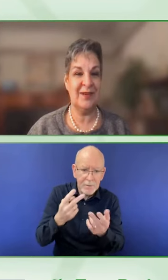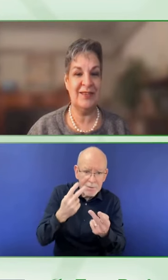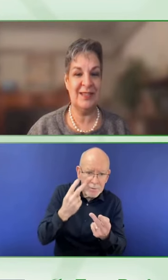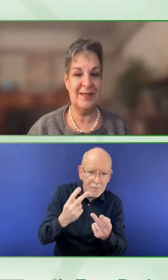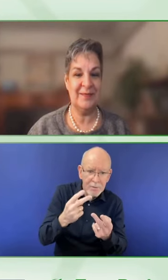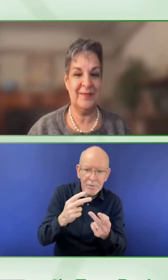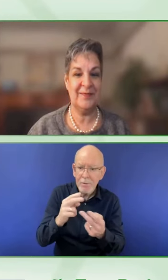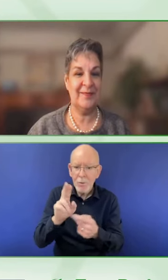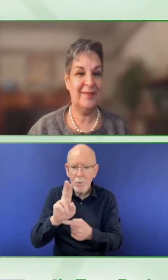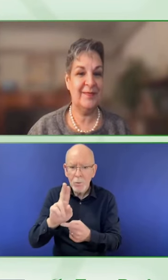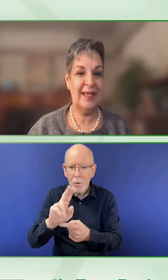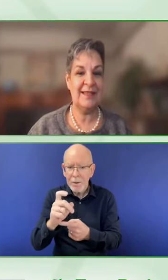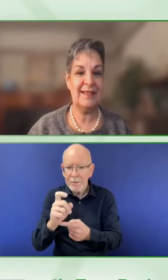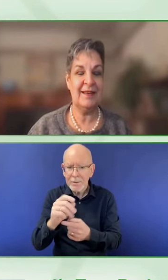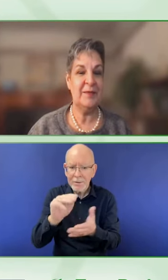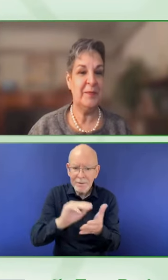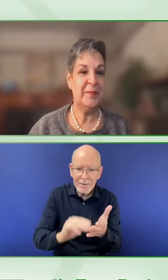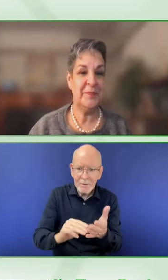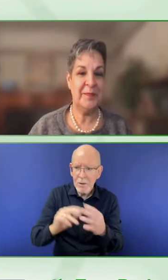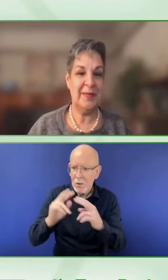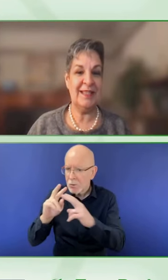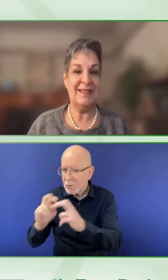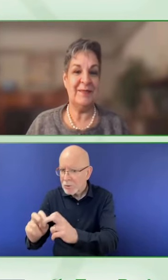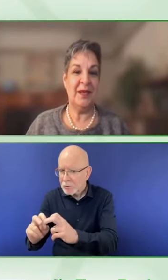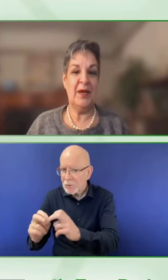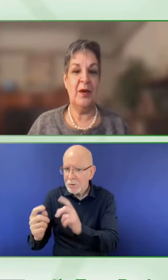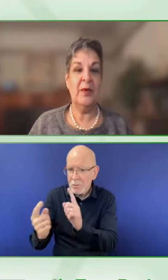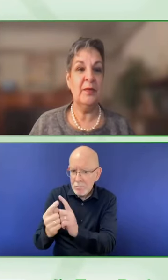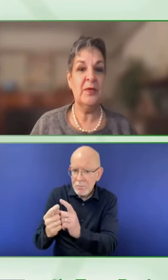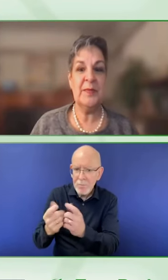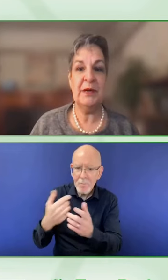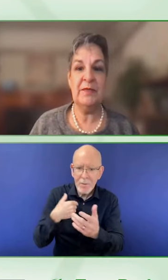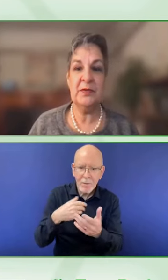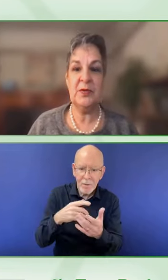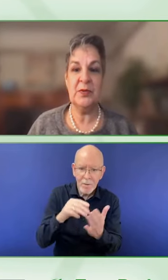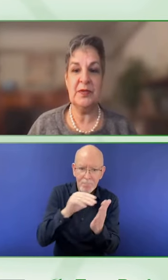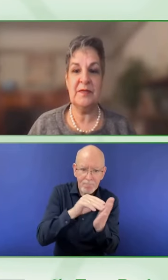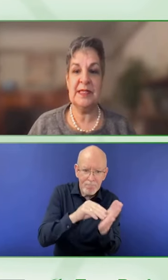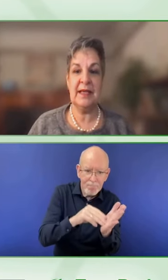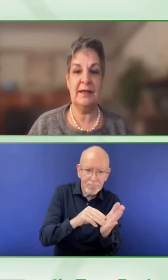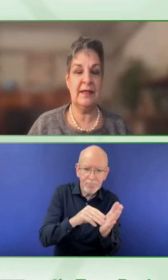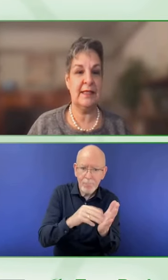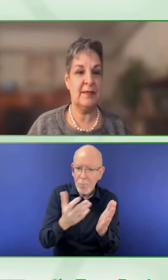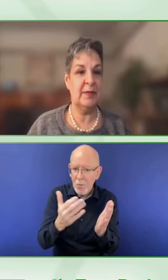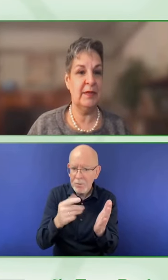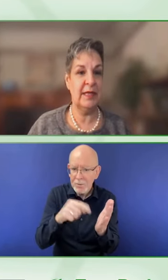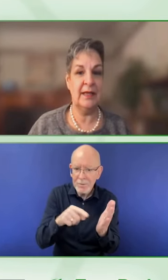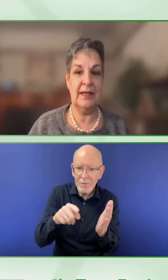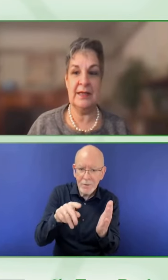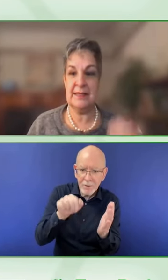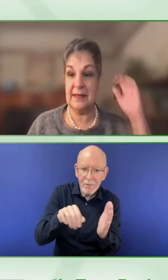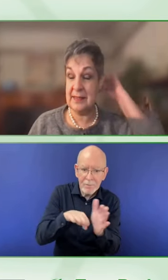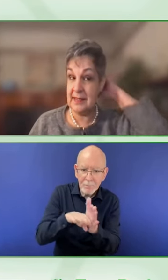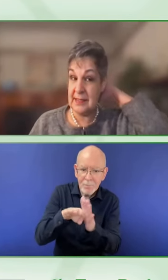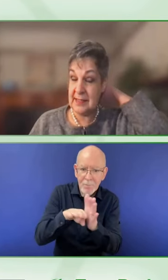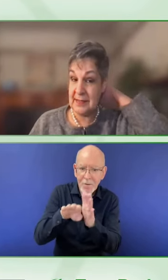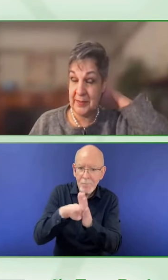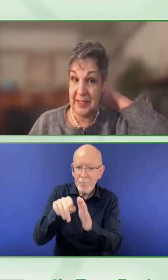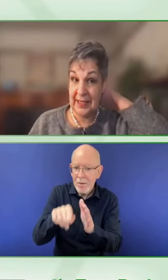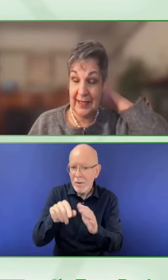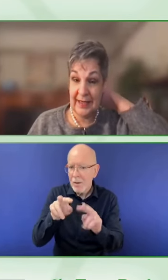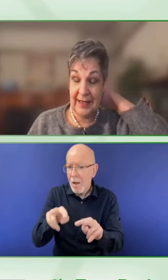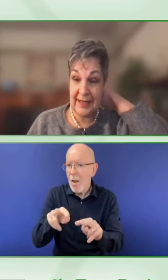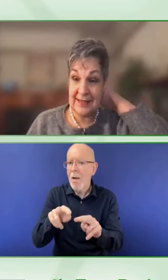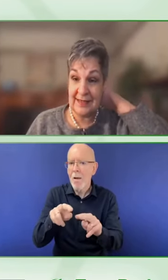test strategies. Next slide, please. One of the most powerful tools for scaling accessibility is a design